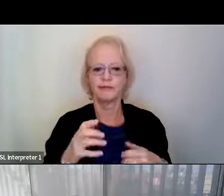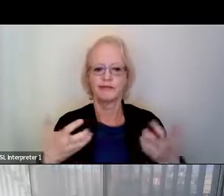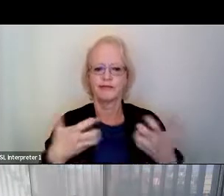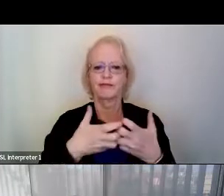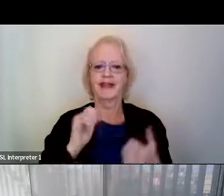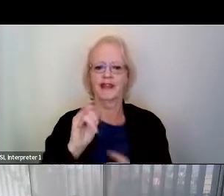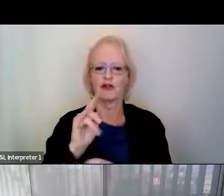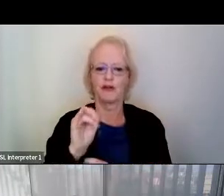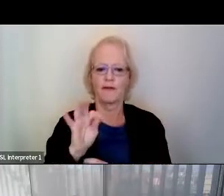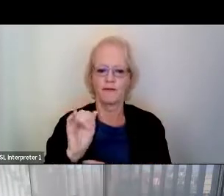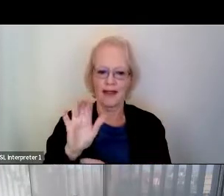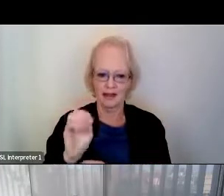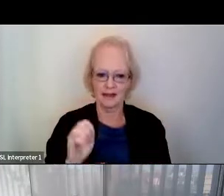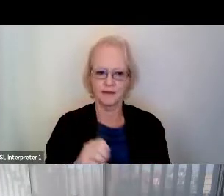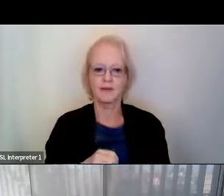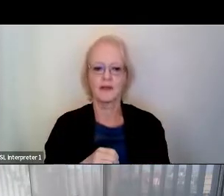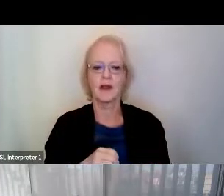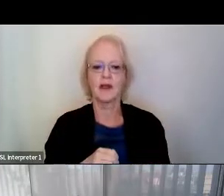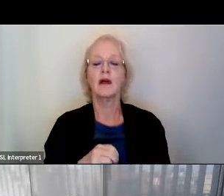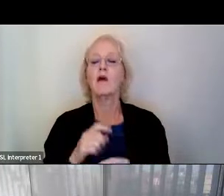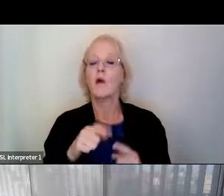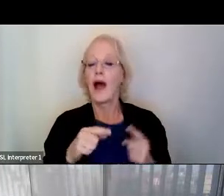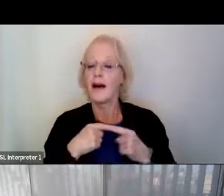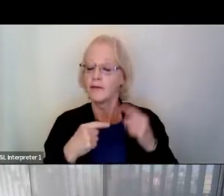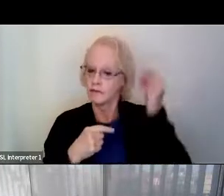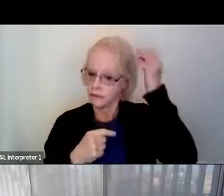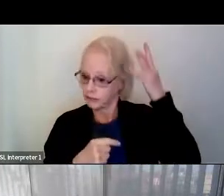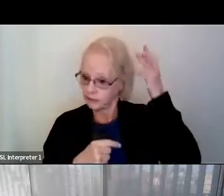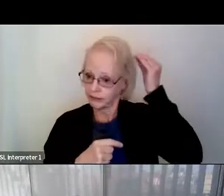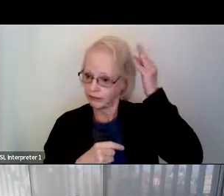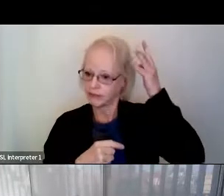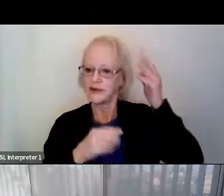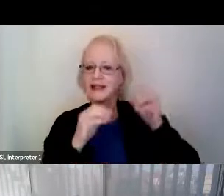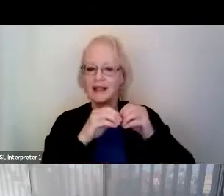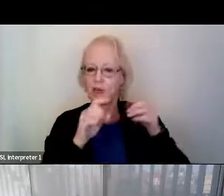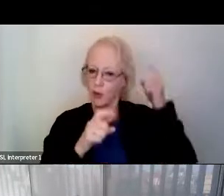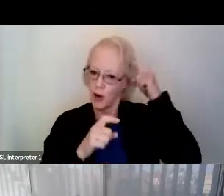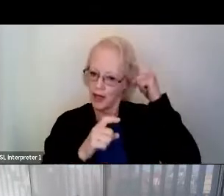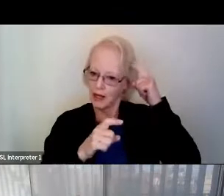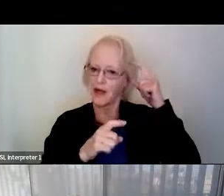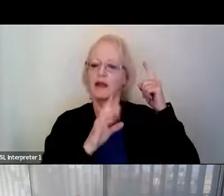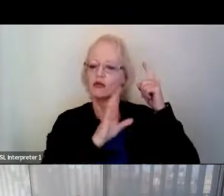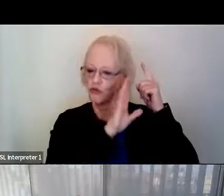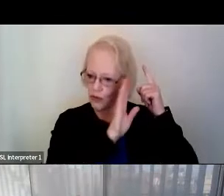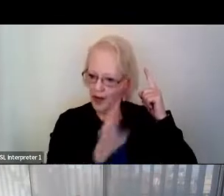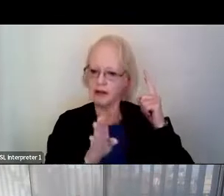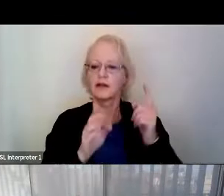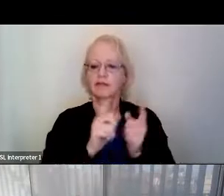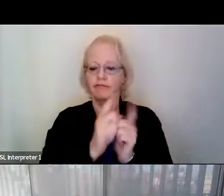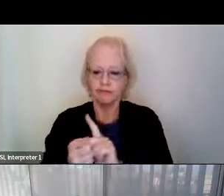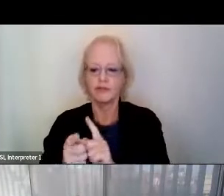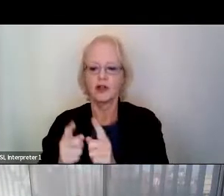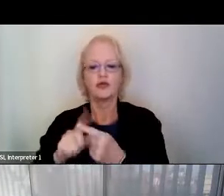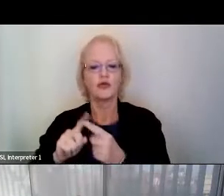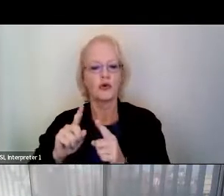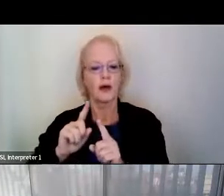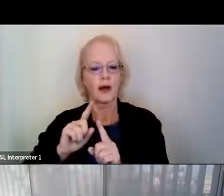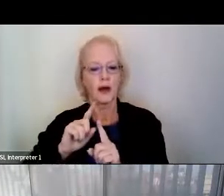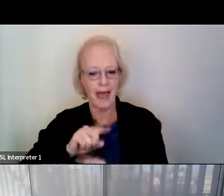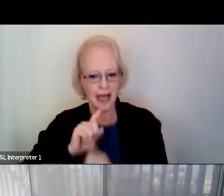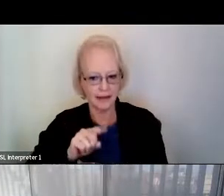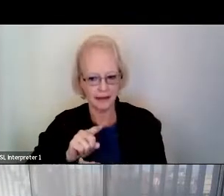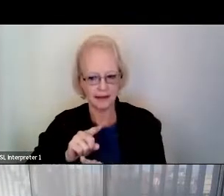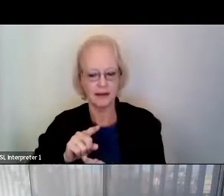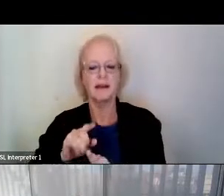directly recorded neural activity from the brain and decodes it into commands, which would allow for control of